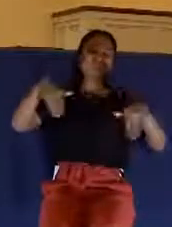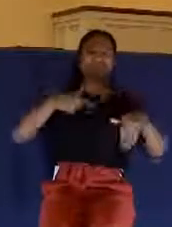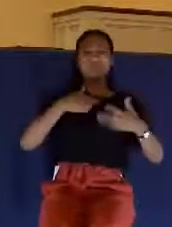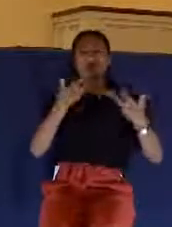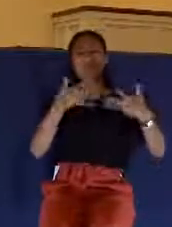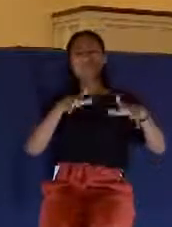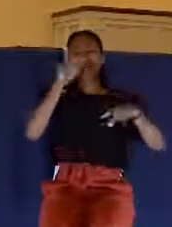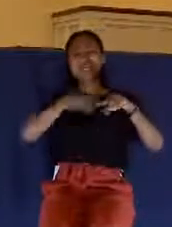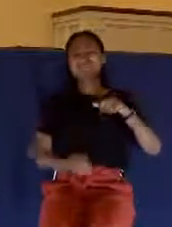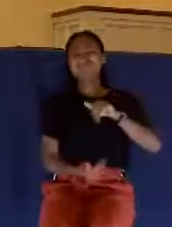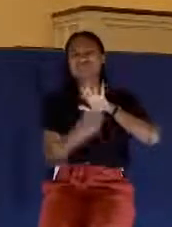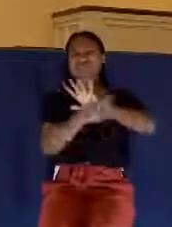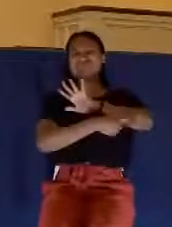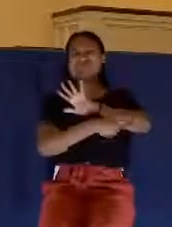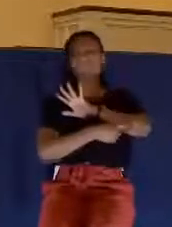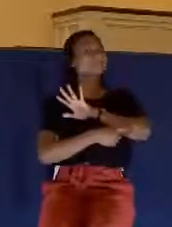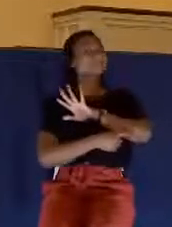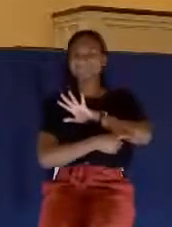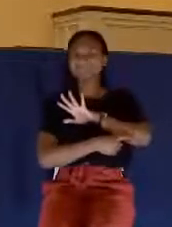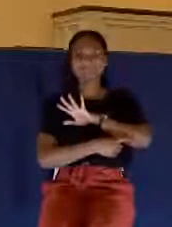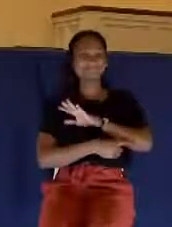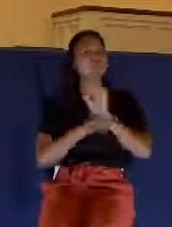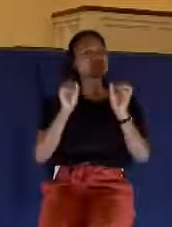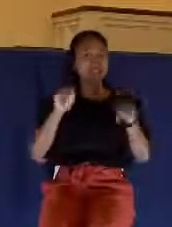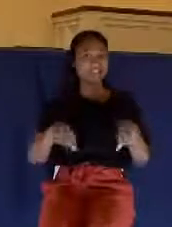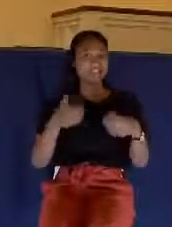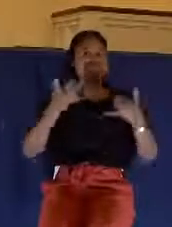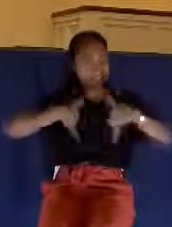This can't happen to me. It can happen to you.